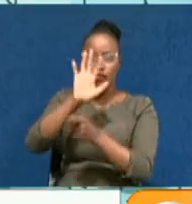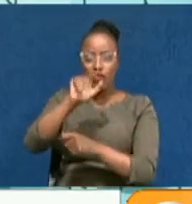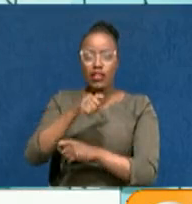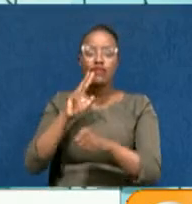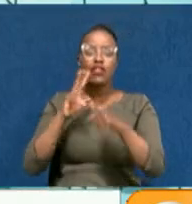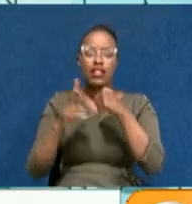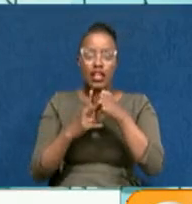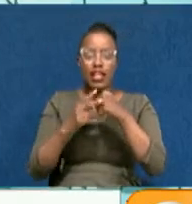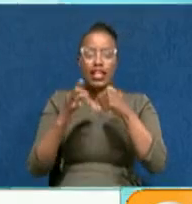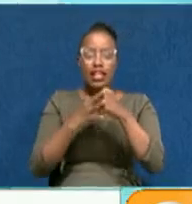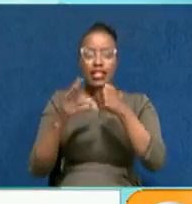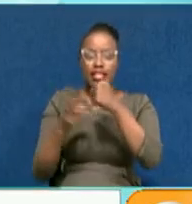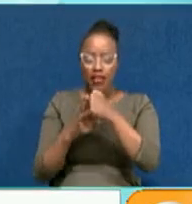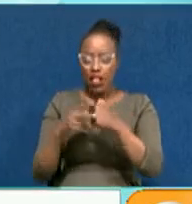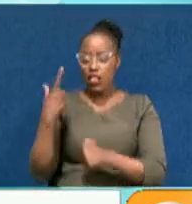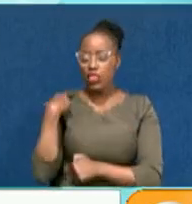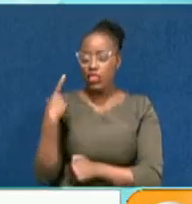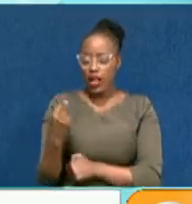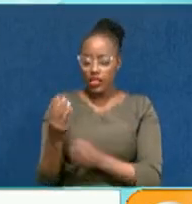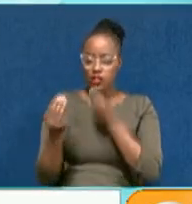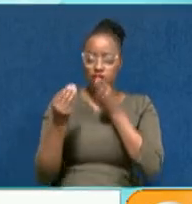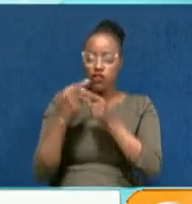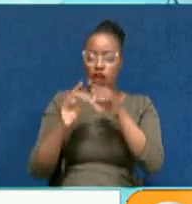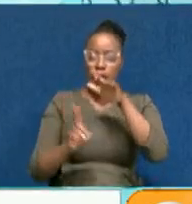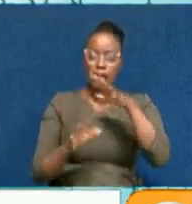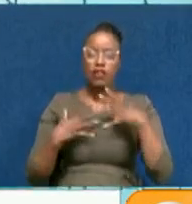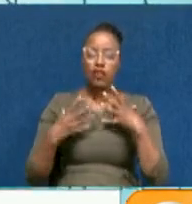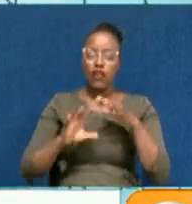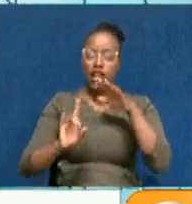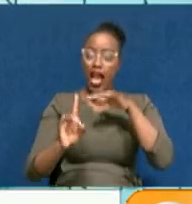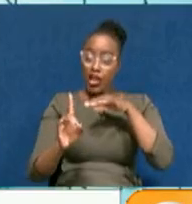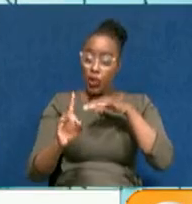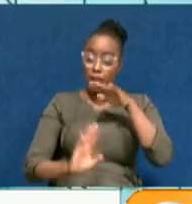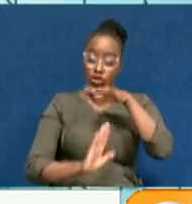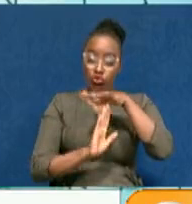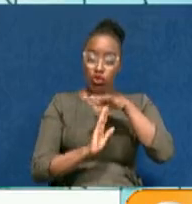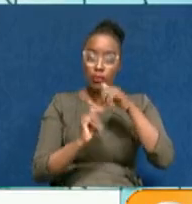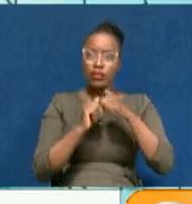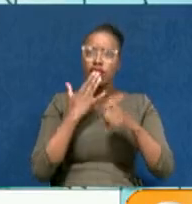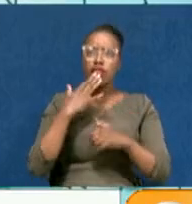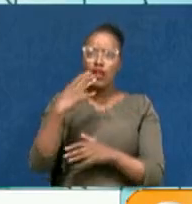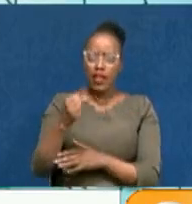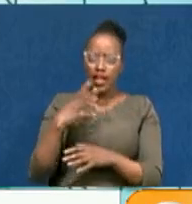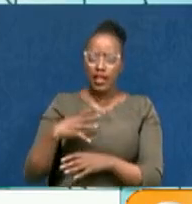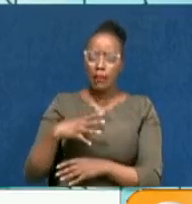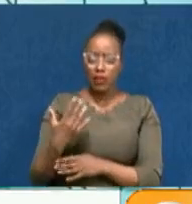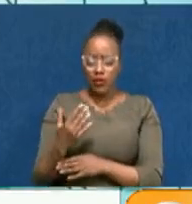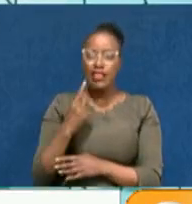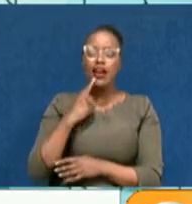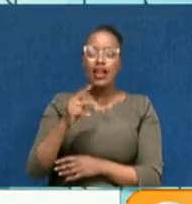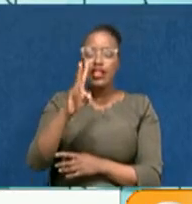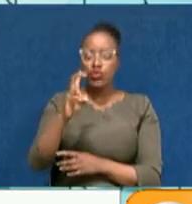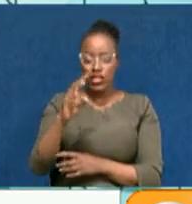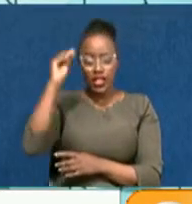,787. In the latest data by the Ministry of Health, Nairobi takes the lead with 585 cases, Kiambu follows with